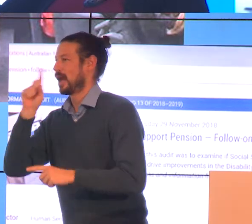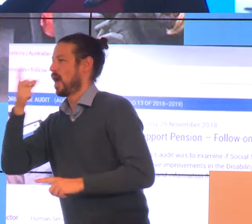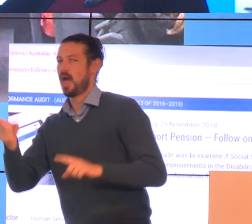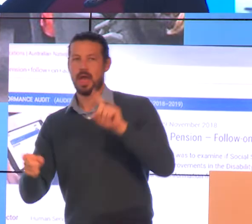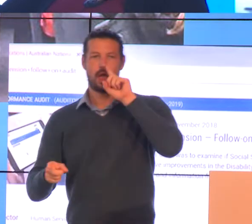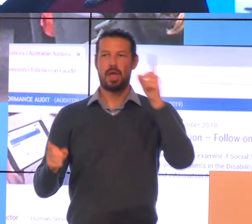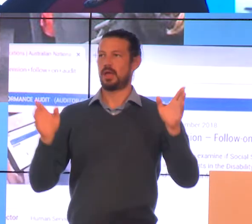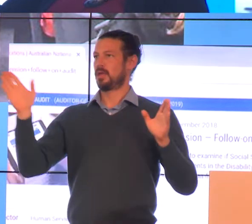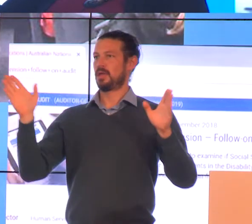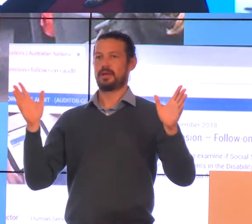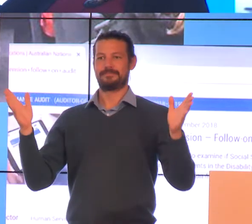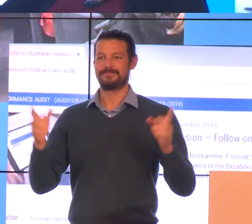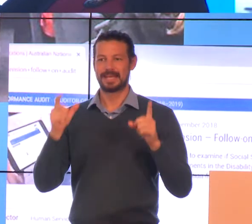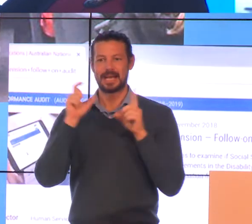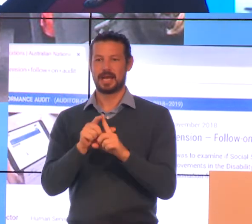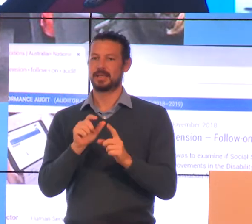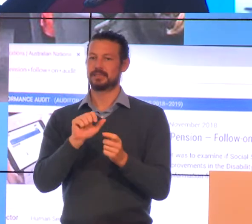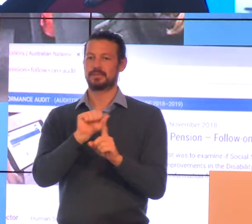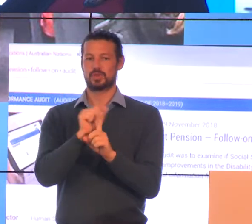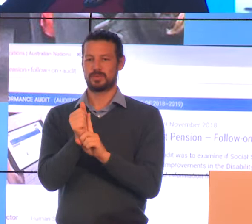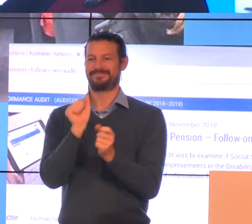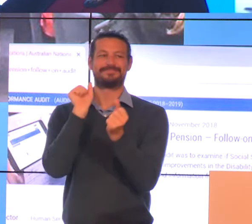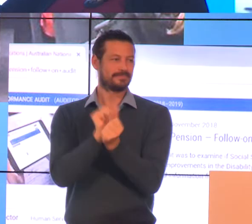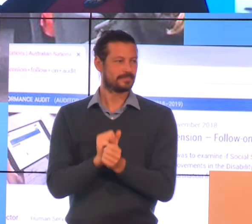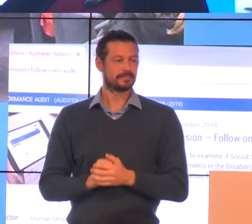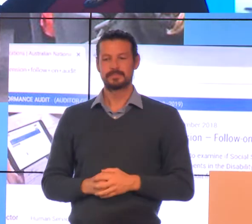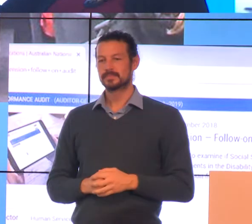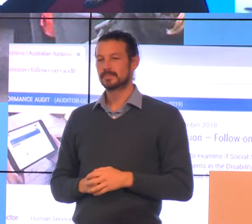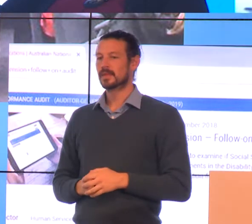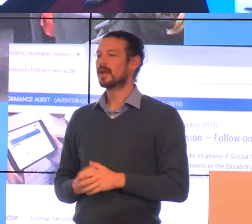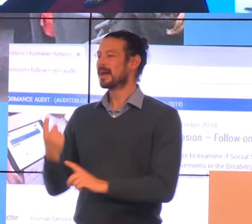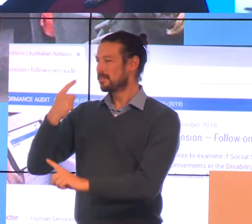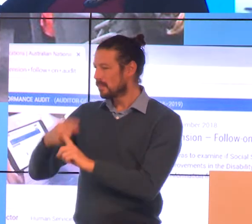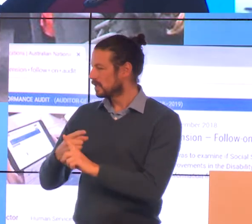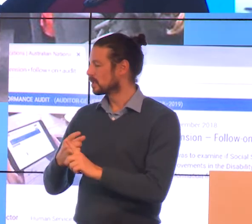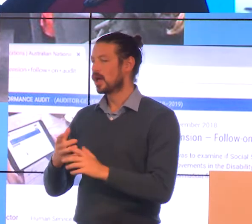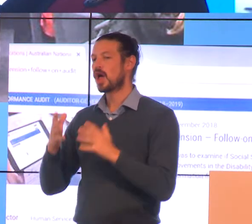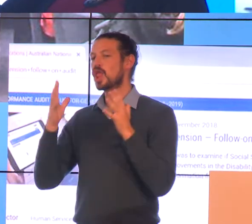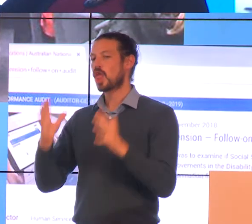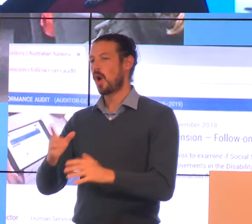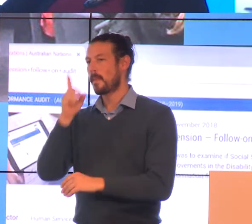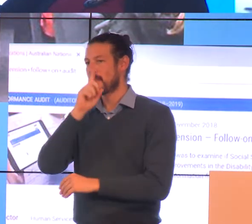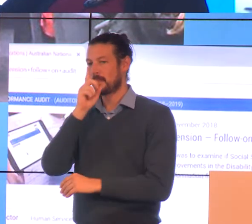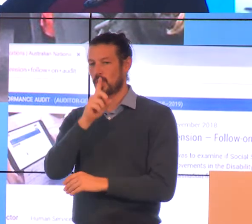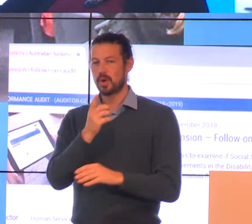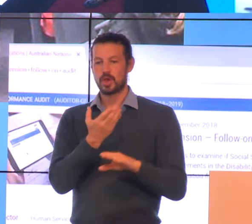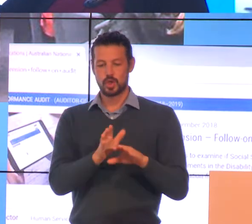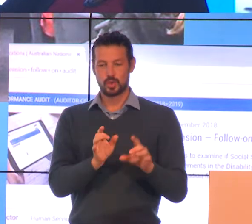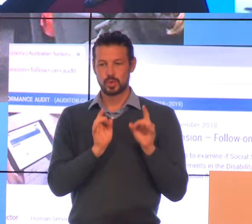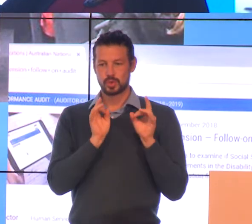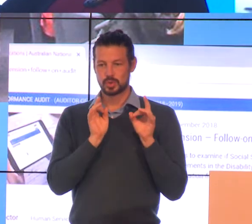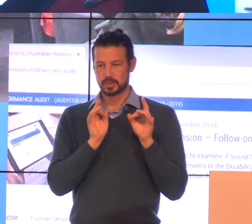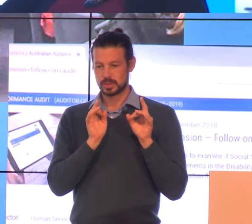difficult situation for people to be in and there's also our experience has been that there's many people who are on Newstart who are